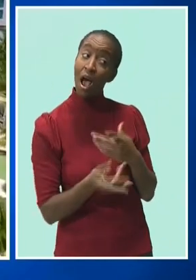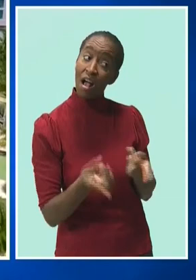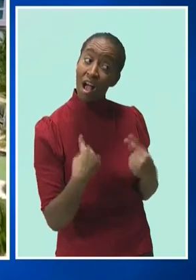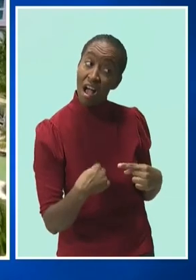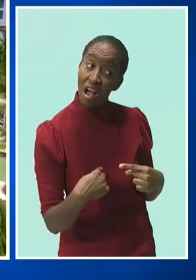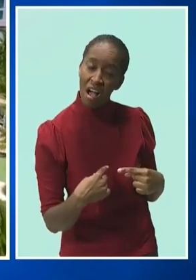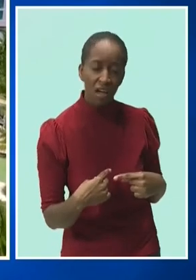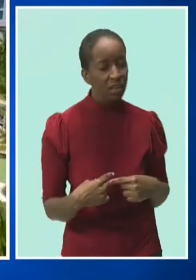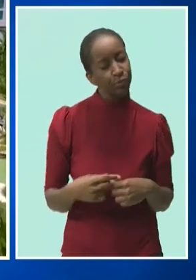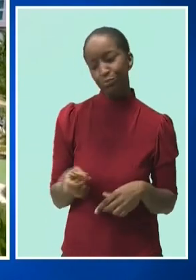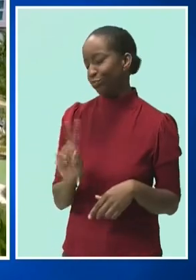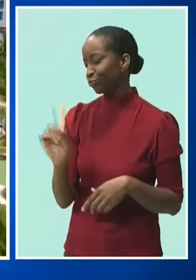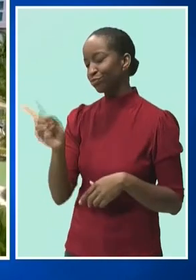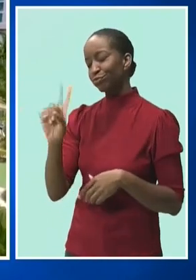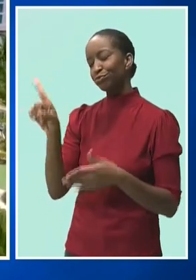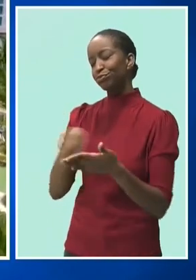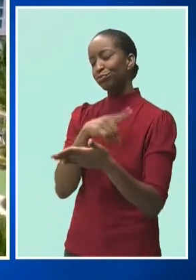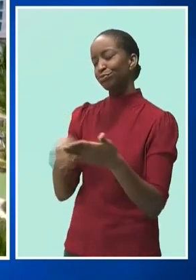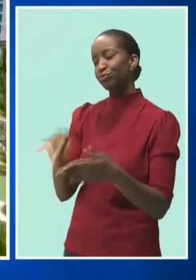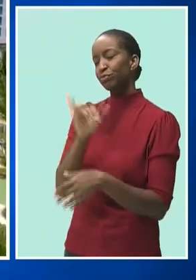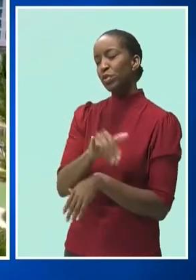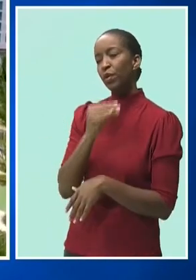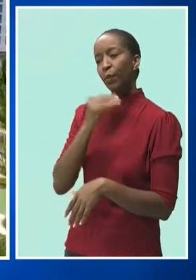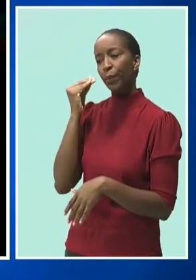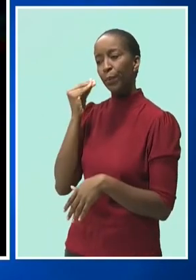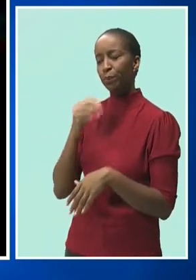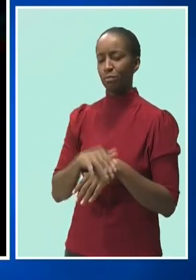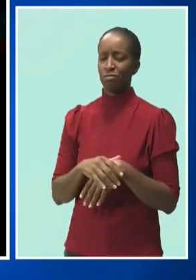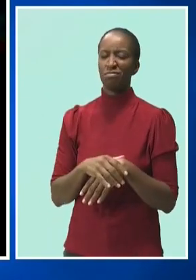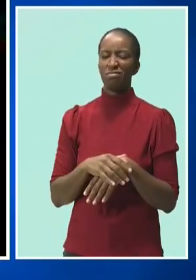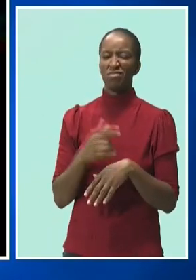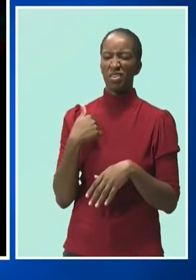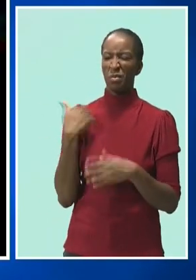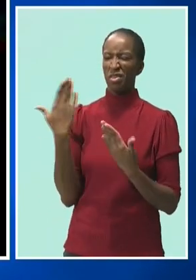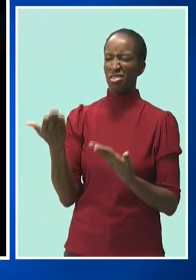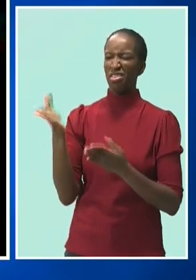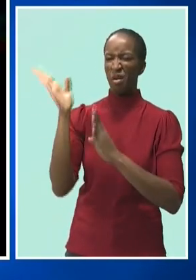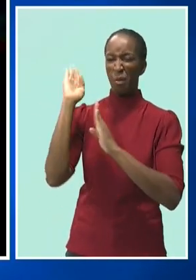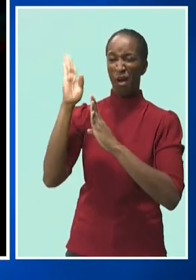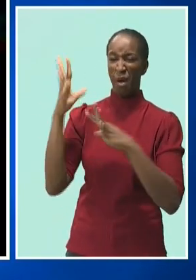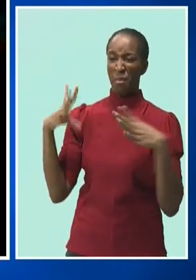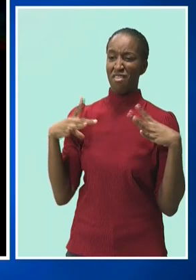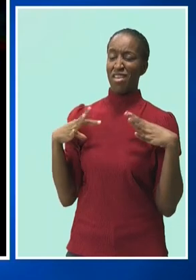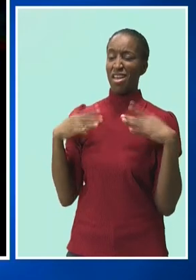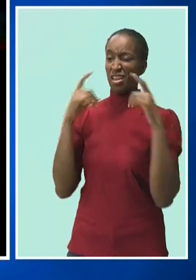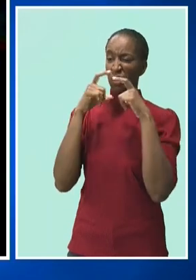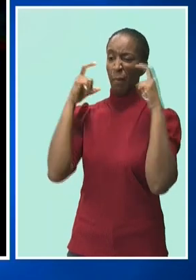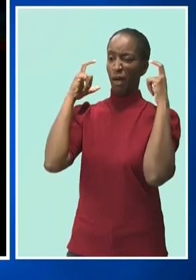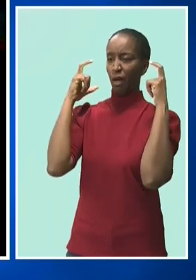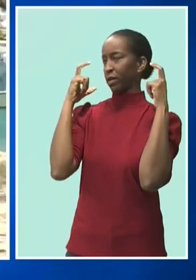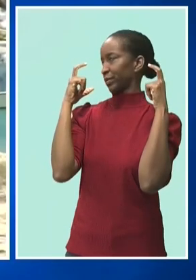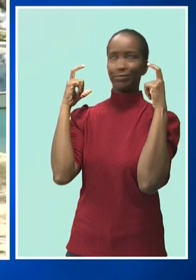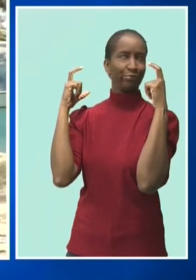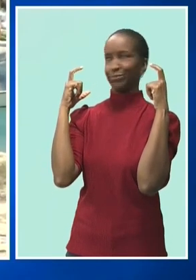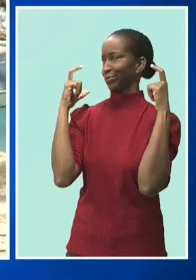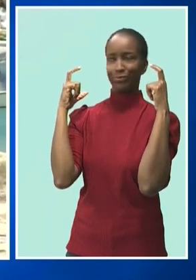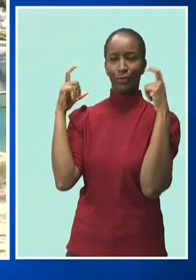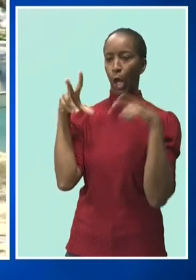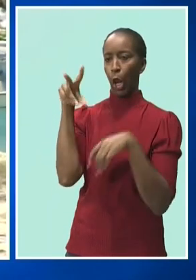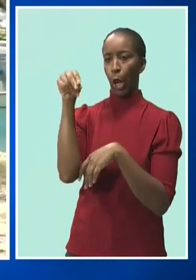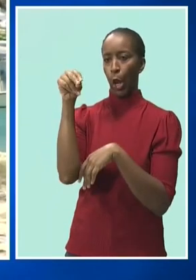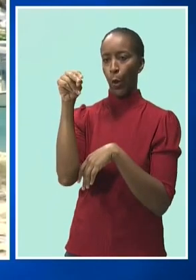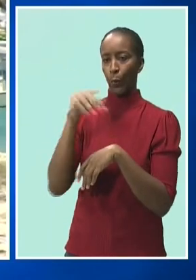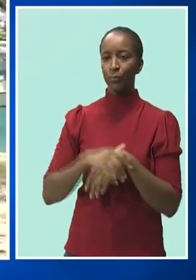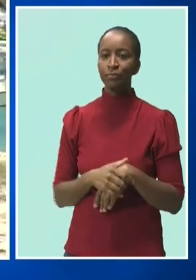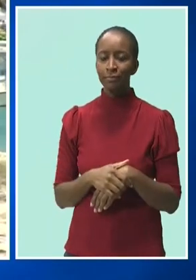Another found the requirement of mask wearing funny, saying, on vacation in the Bahamas? LOL. No. But with a reduced